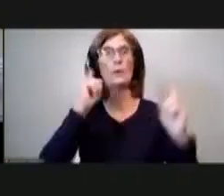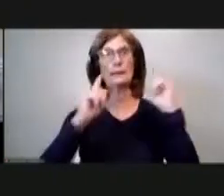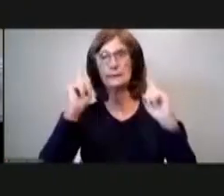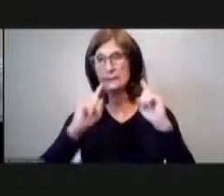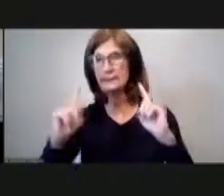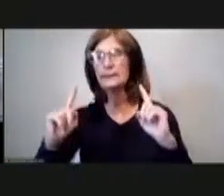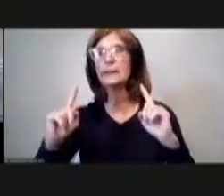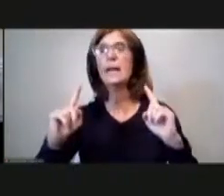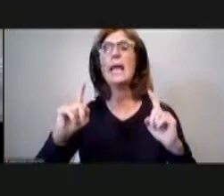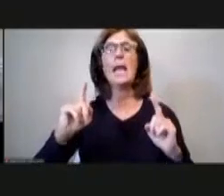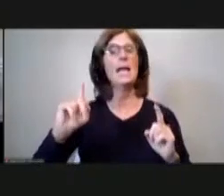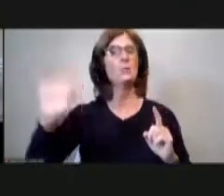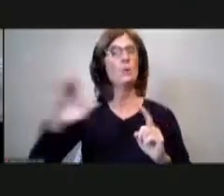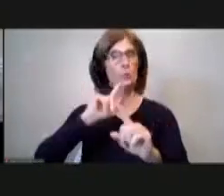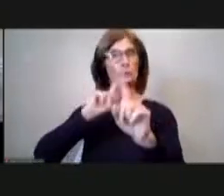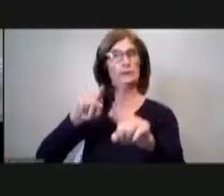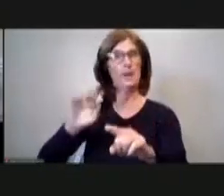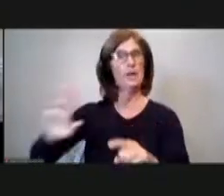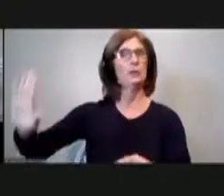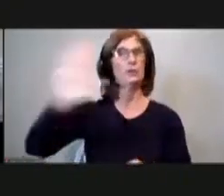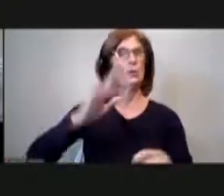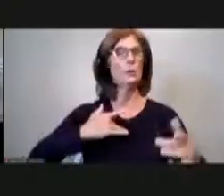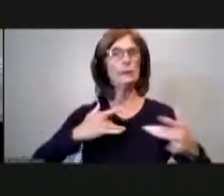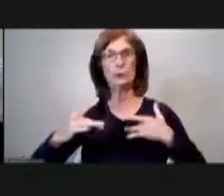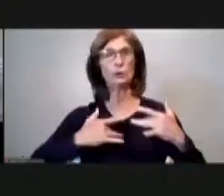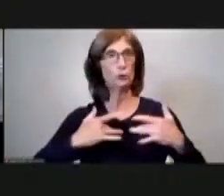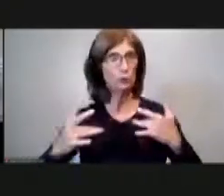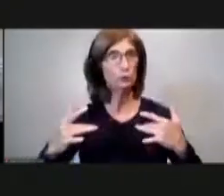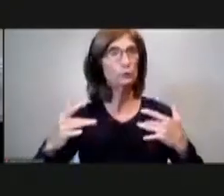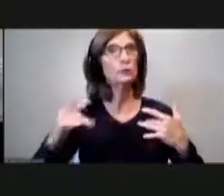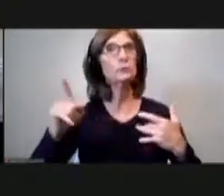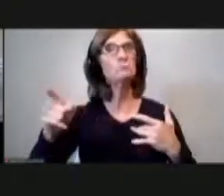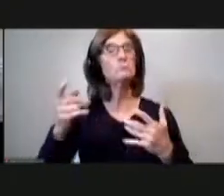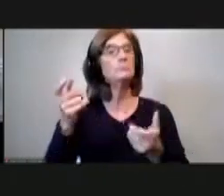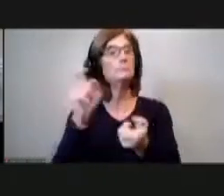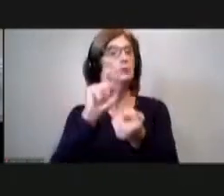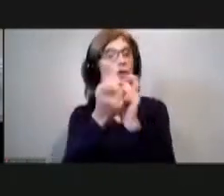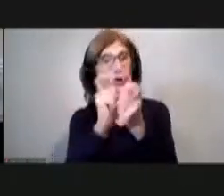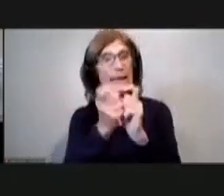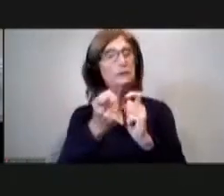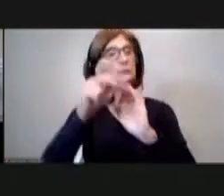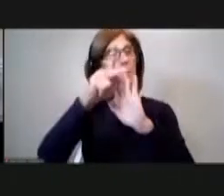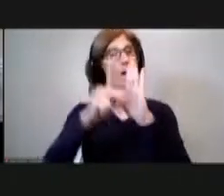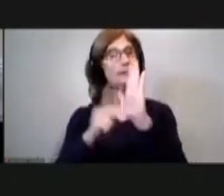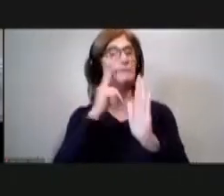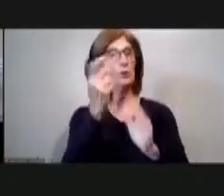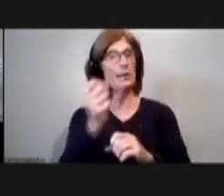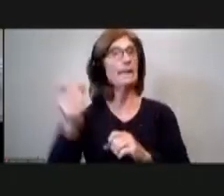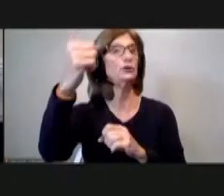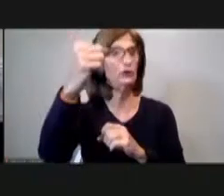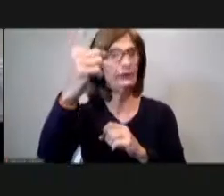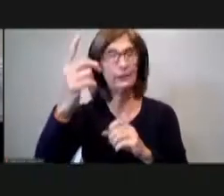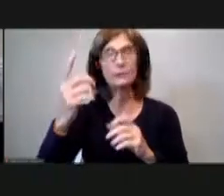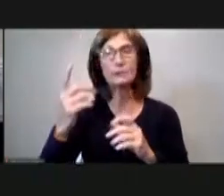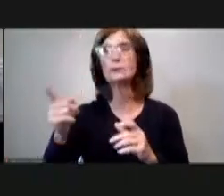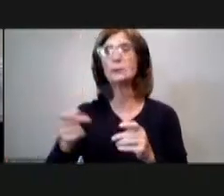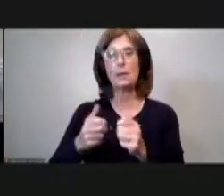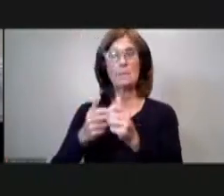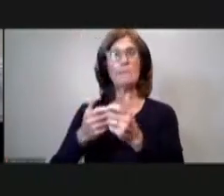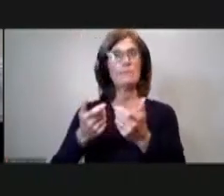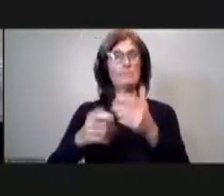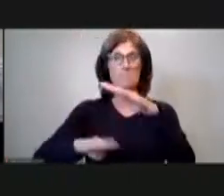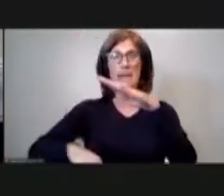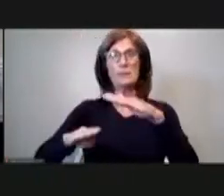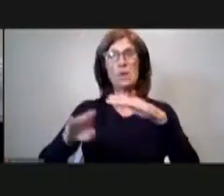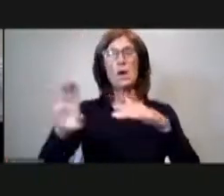respond to those in in a new update to the policy um for next year that will govern those actions next year based on the dynamo